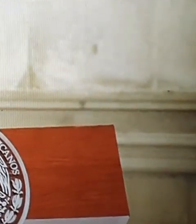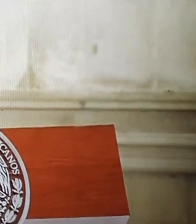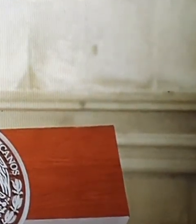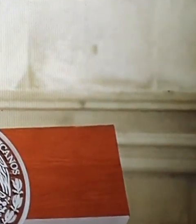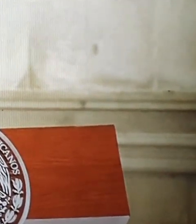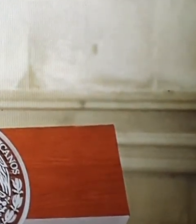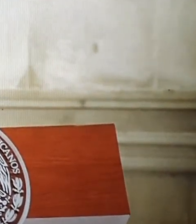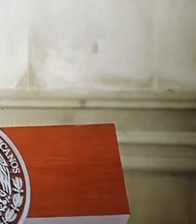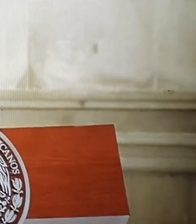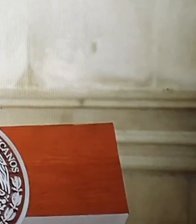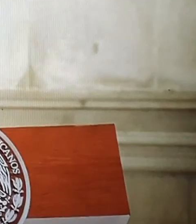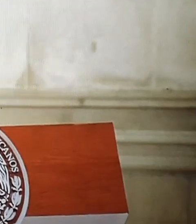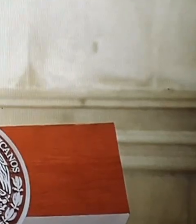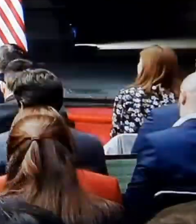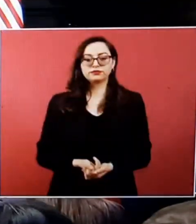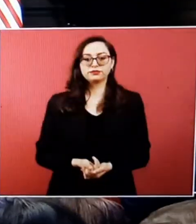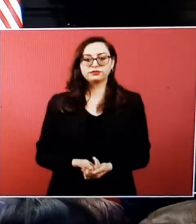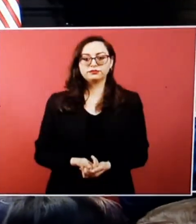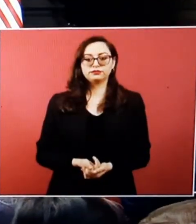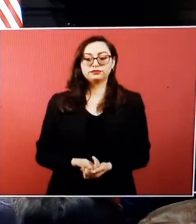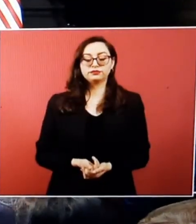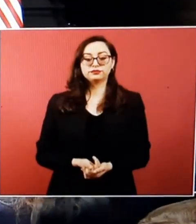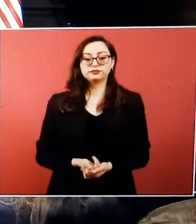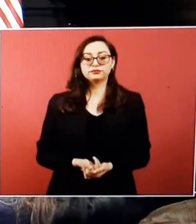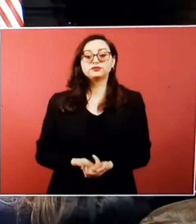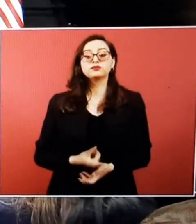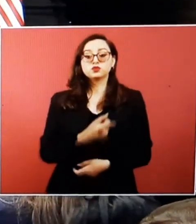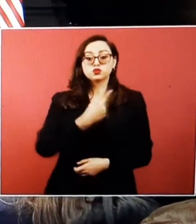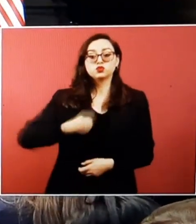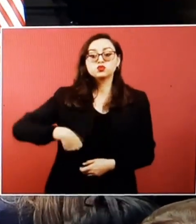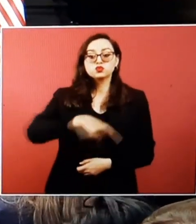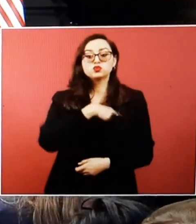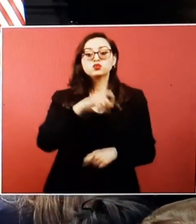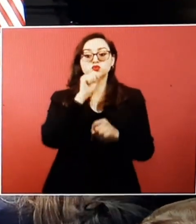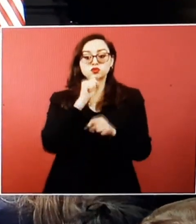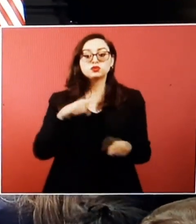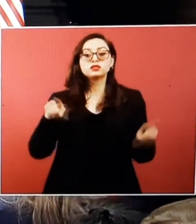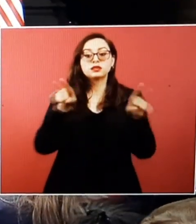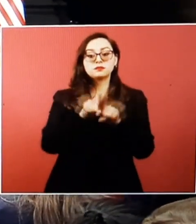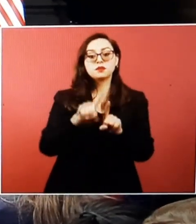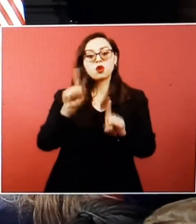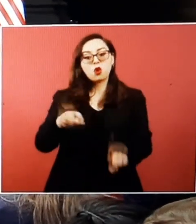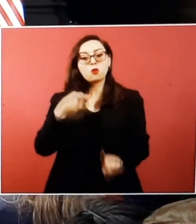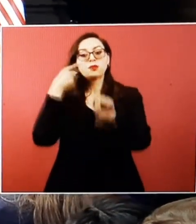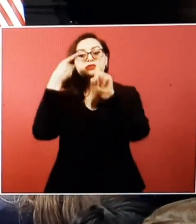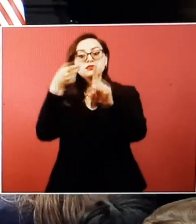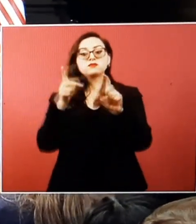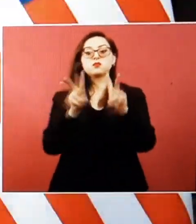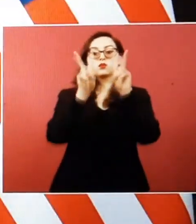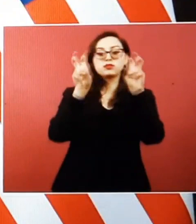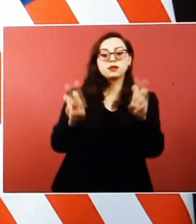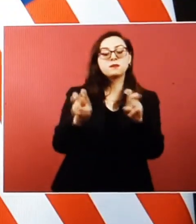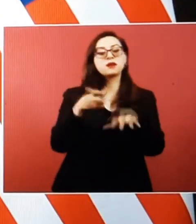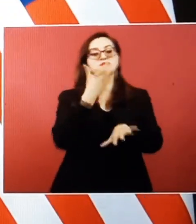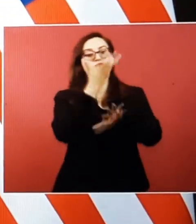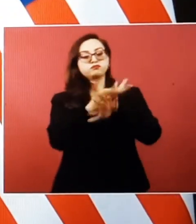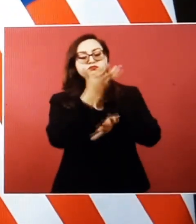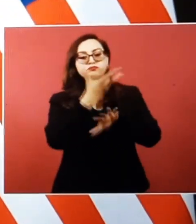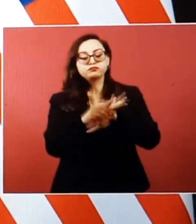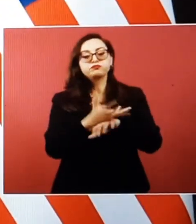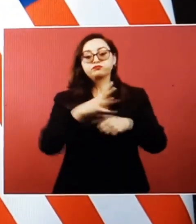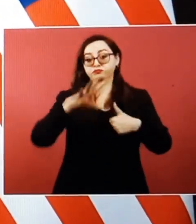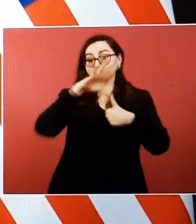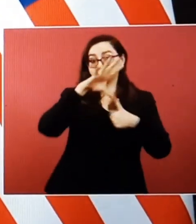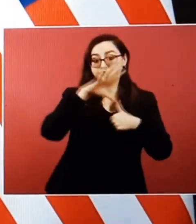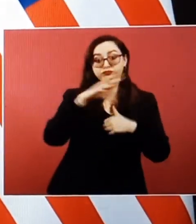And I believe that's within our grasp. And a global leader in addressing the climate crisis. That